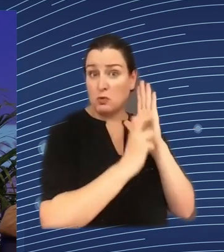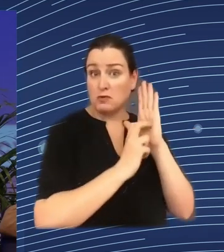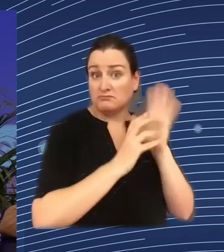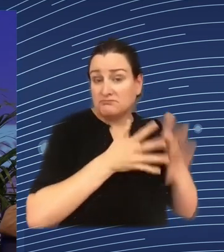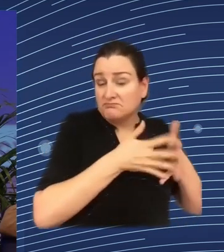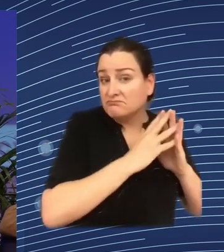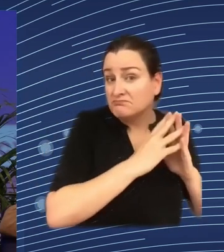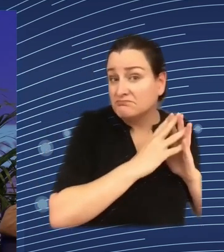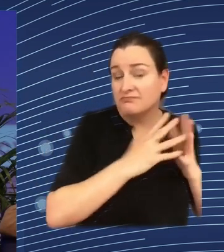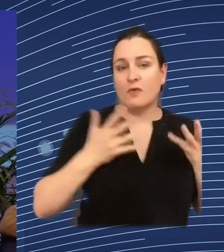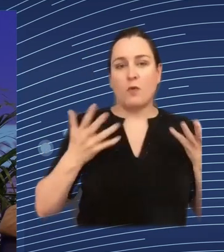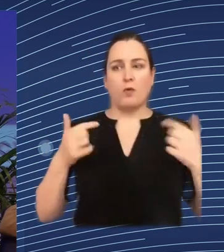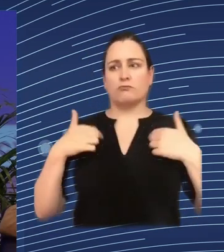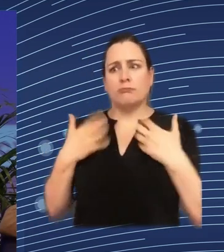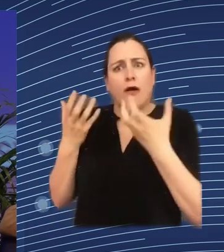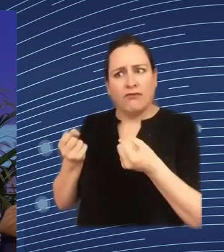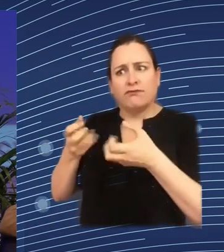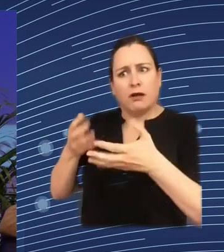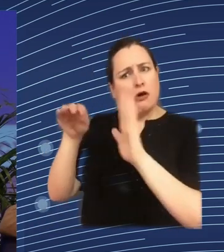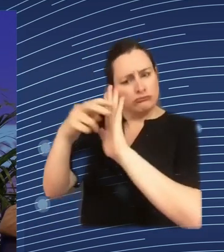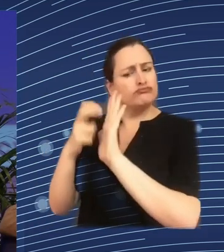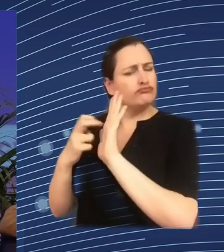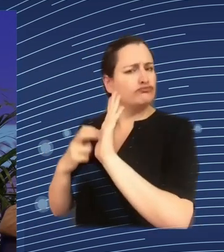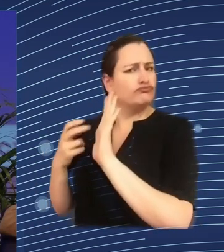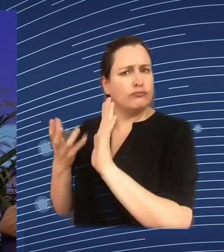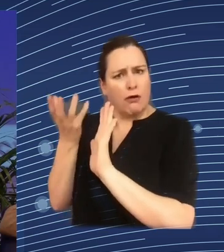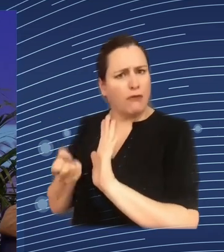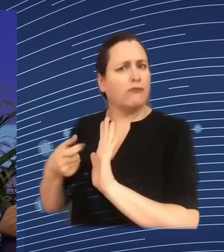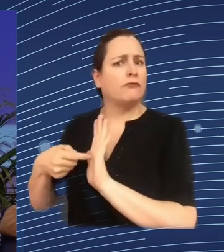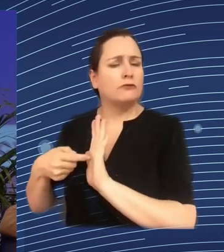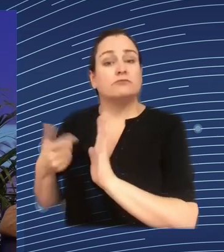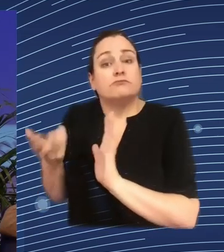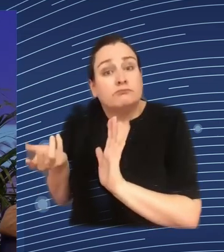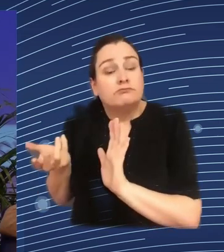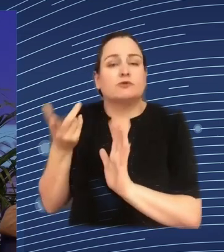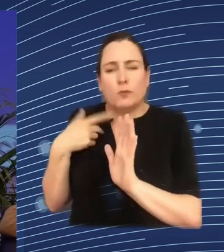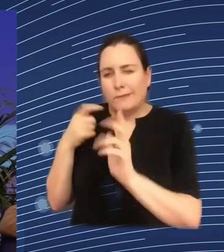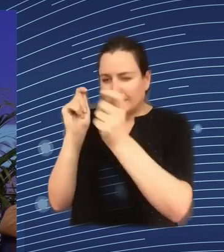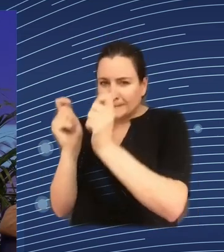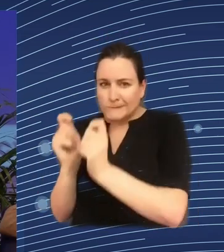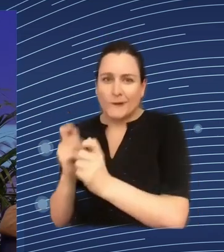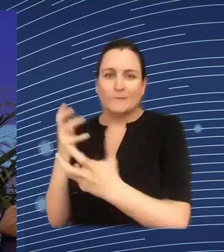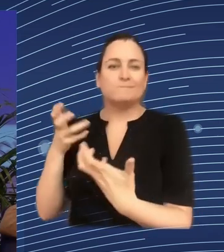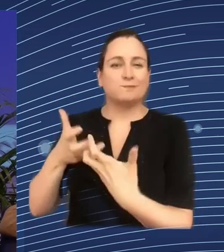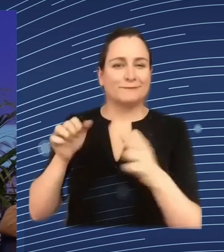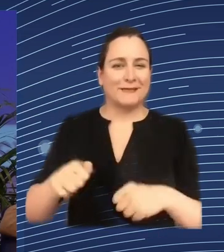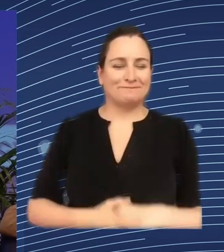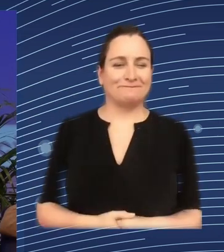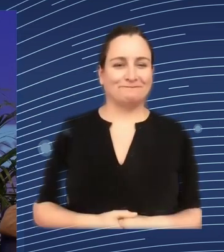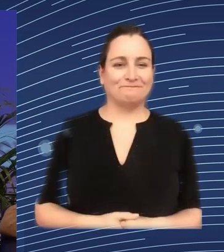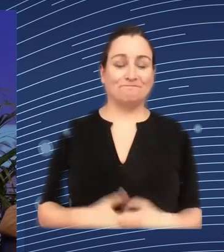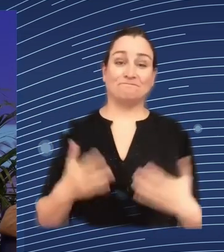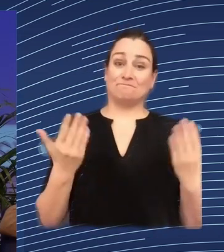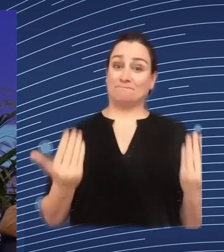the guardrails are enough with us to discuss all this are our four excellent panelists which I will present now first